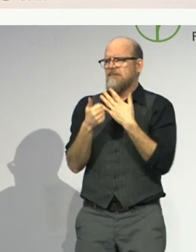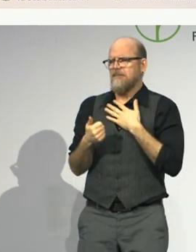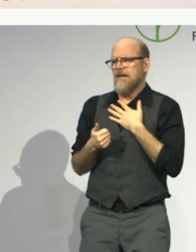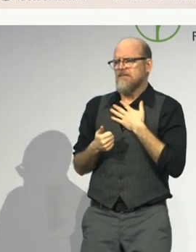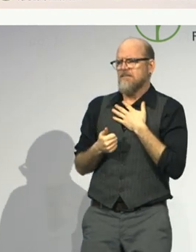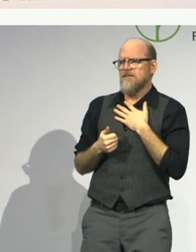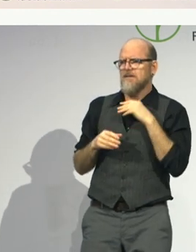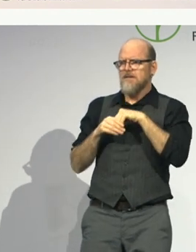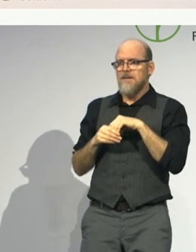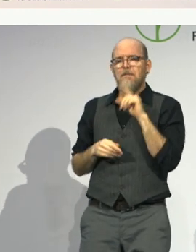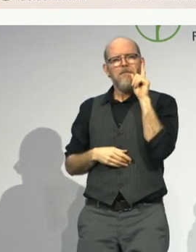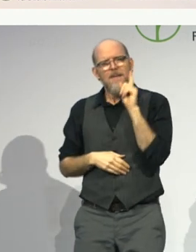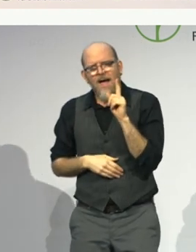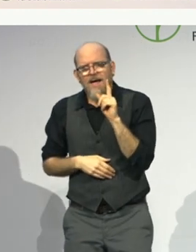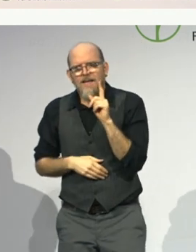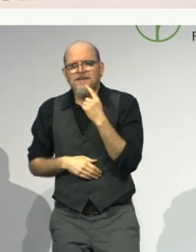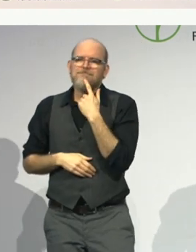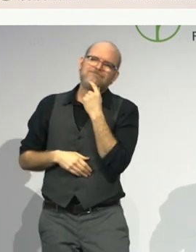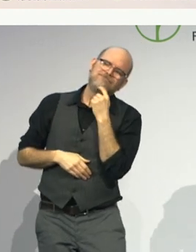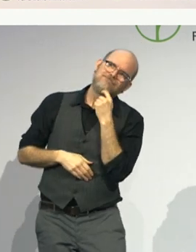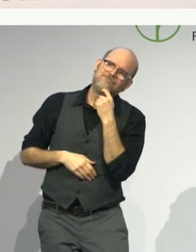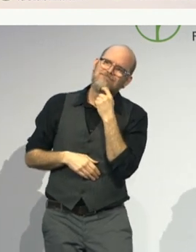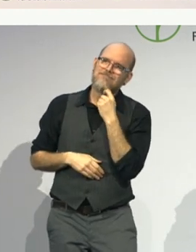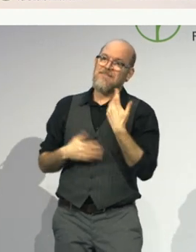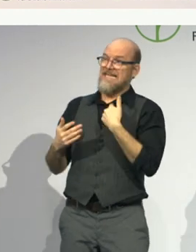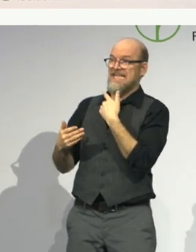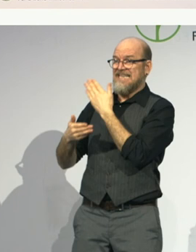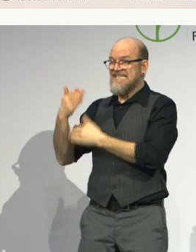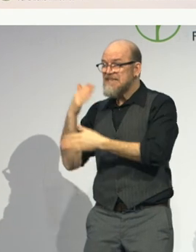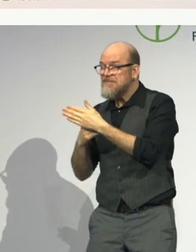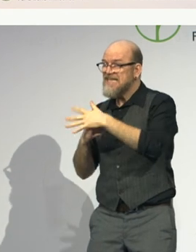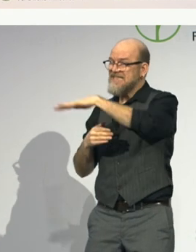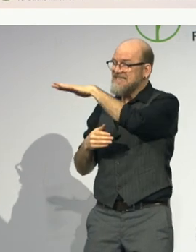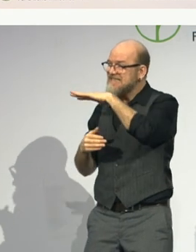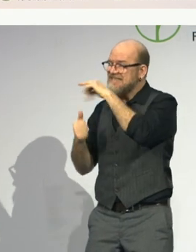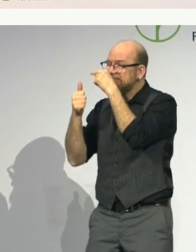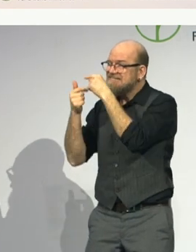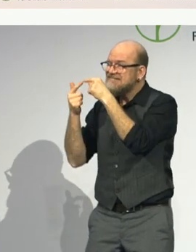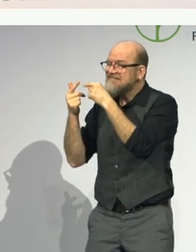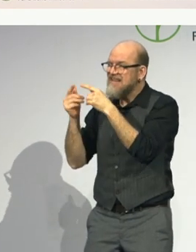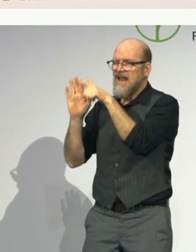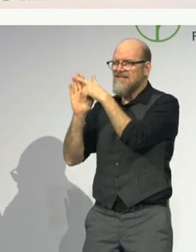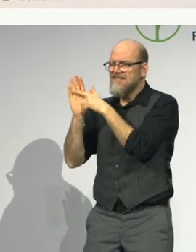accommodation myself, I found that it was listed under risk management.